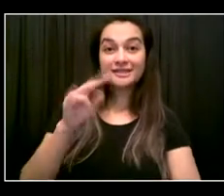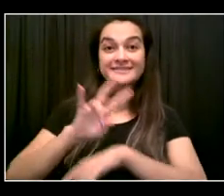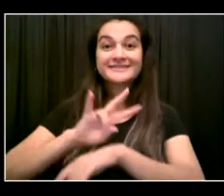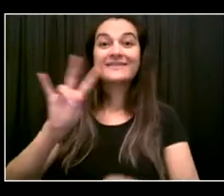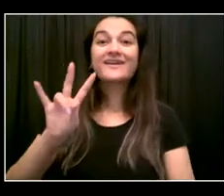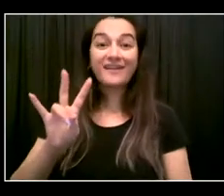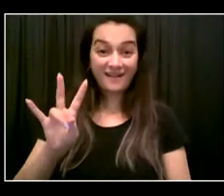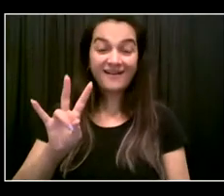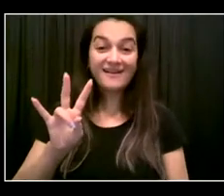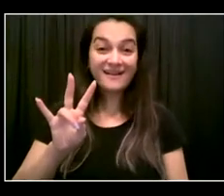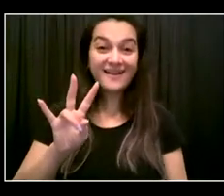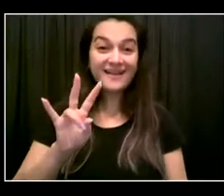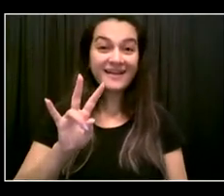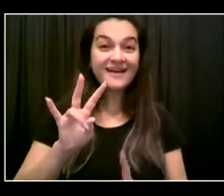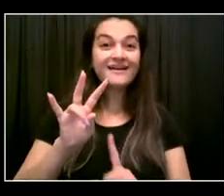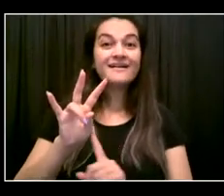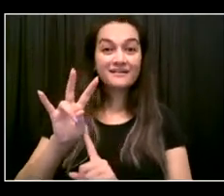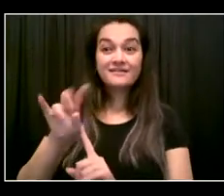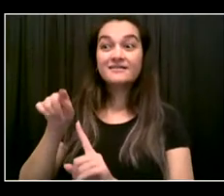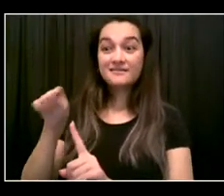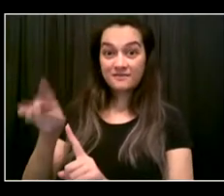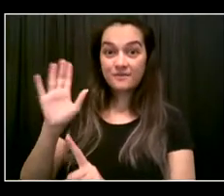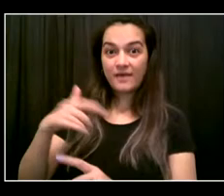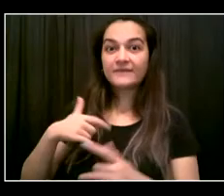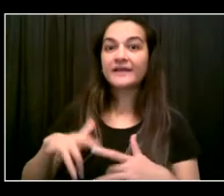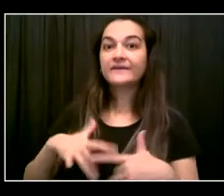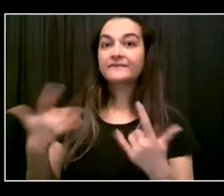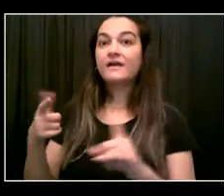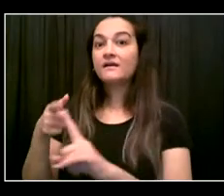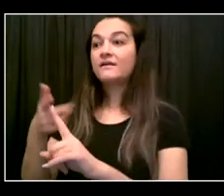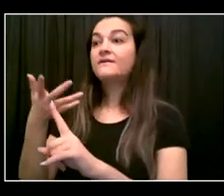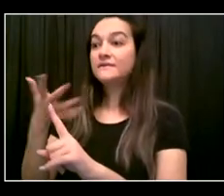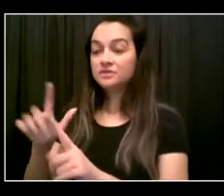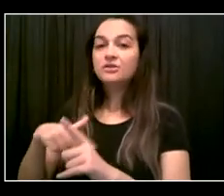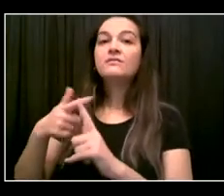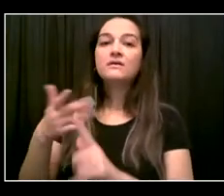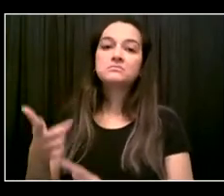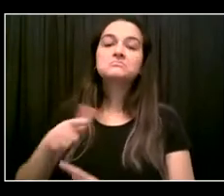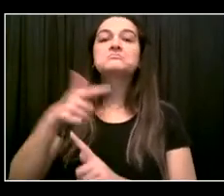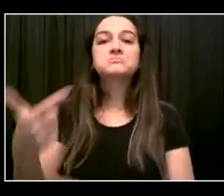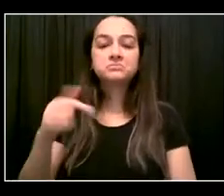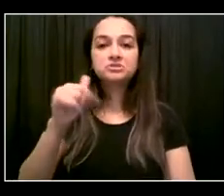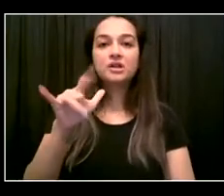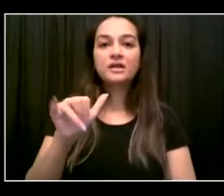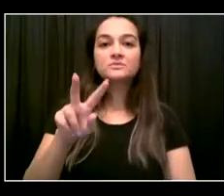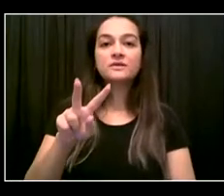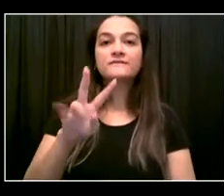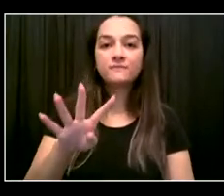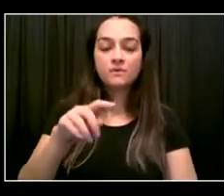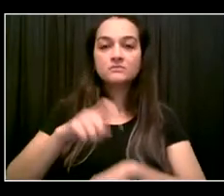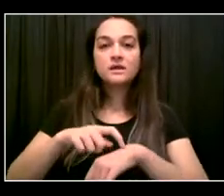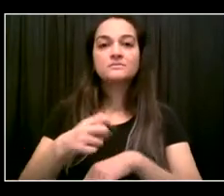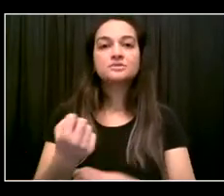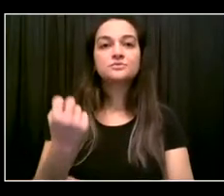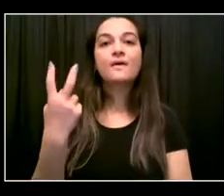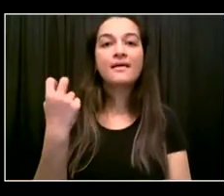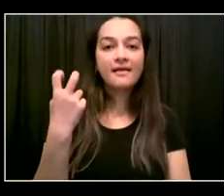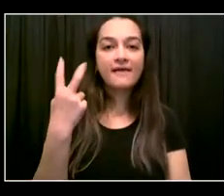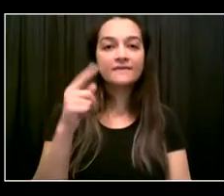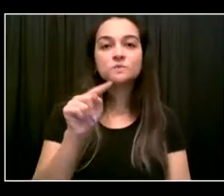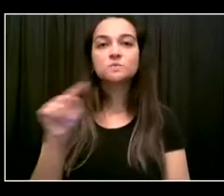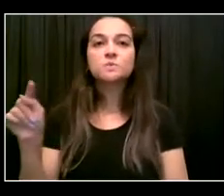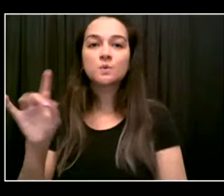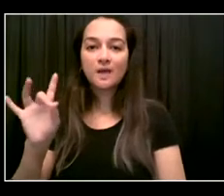annual Classic Hip-Hop Barbecue Cookout, is 12 to 8 o'clock p.m. So come out. New York is